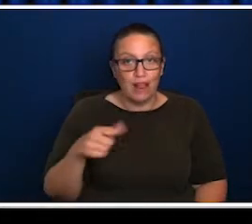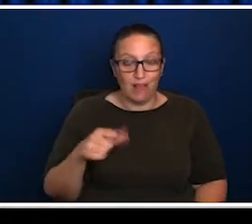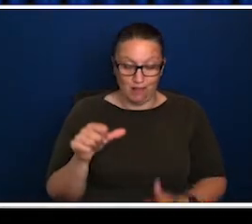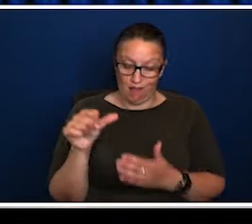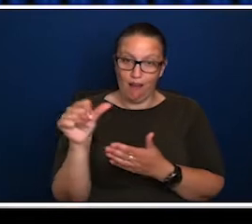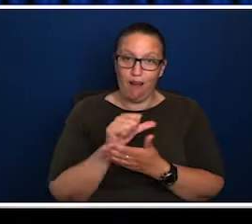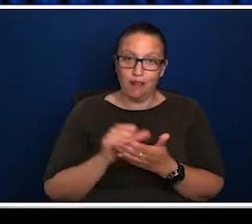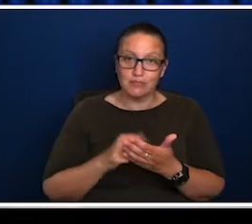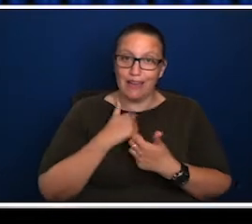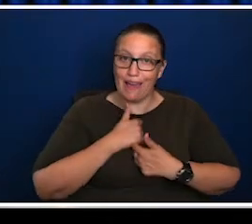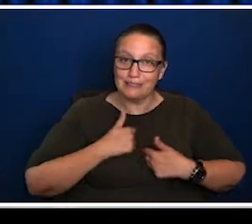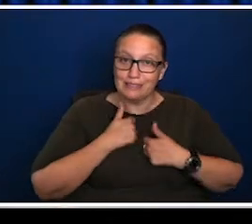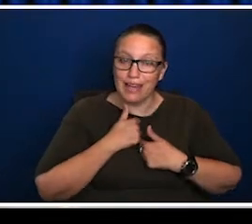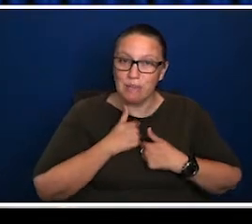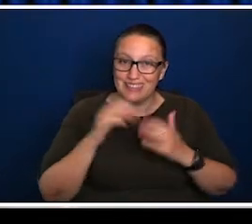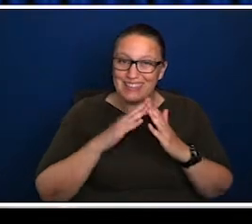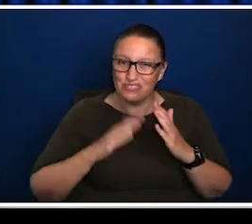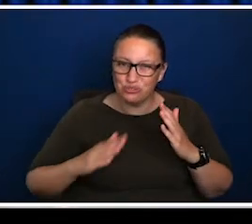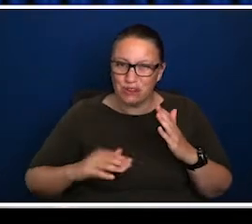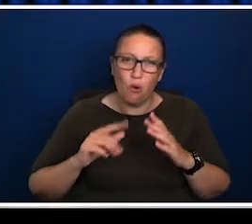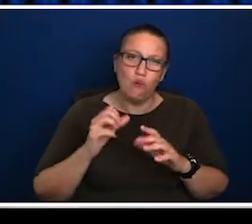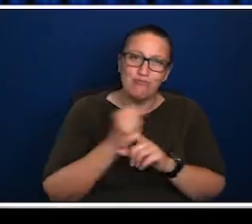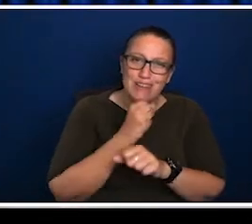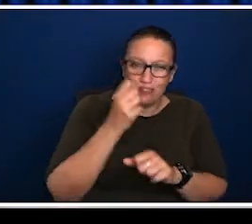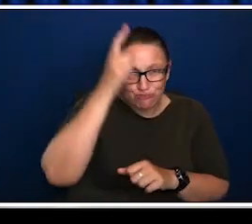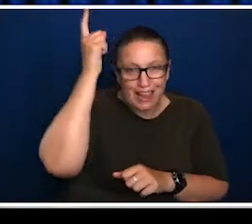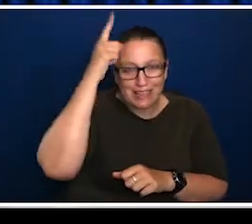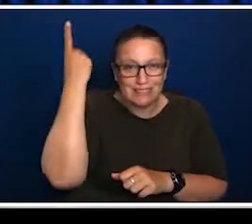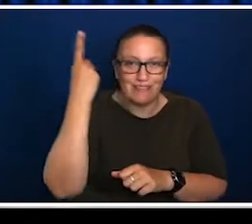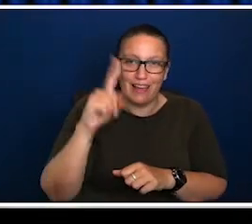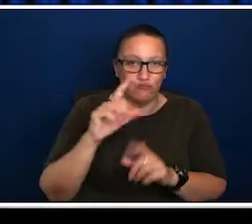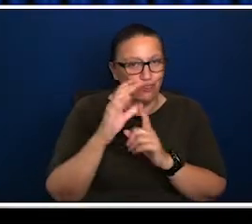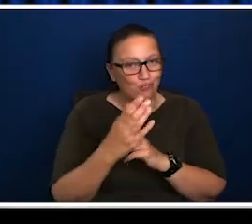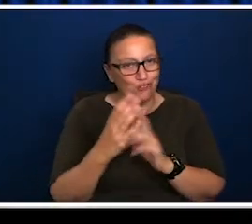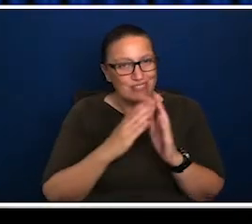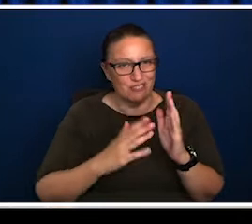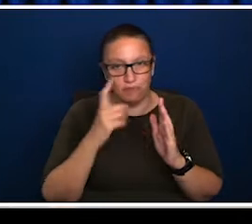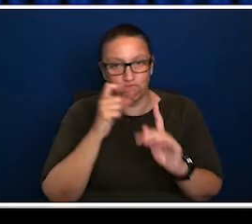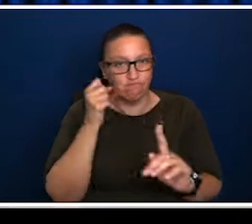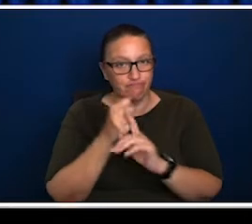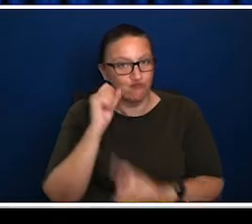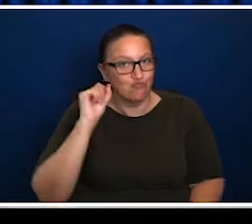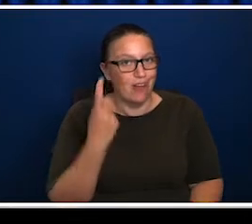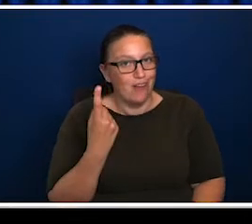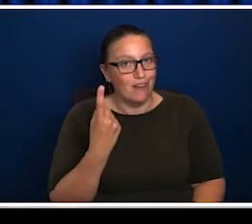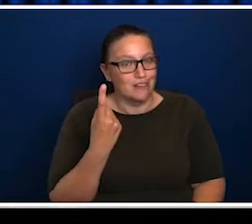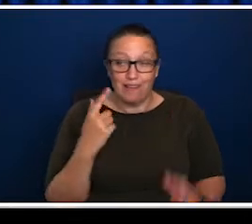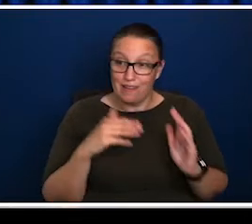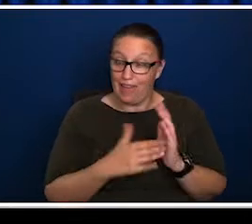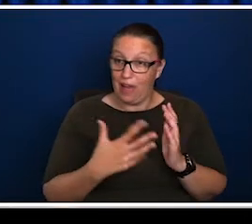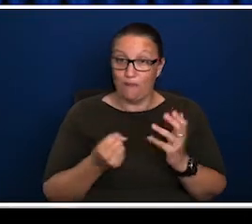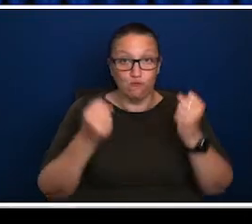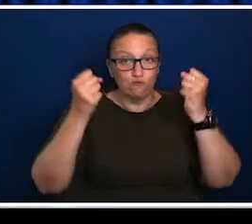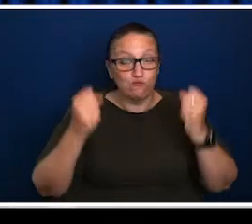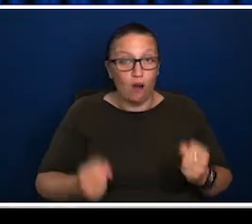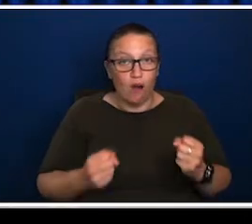the arts and entertainment industries, the creative and cultural industries has been more pronounced than ever before. And we've now got some really strong